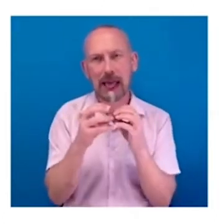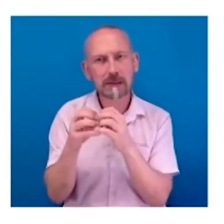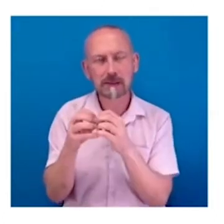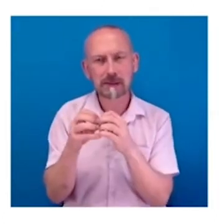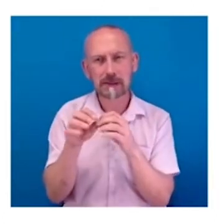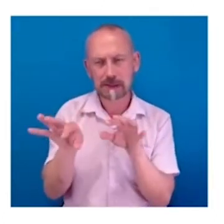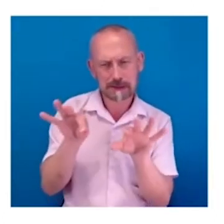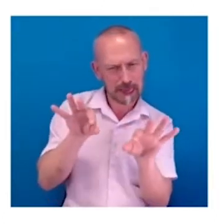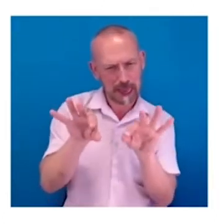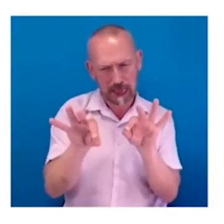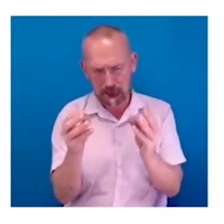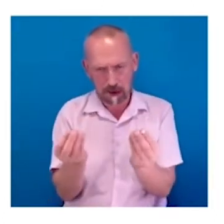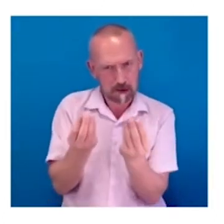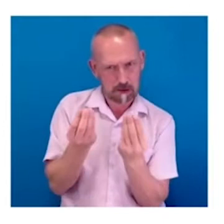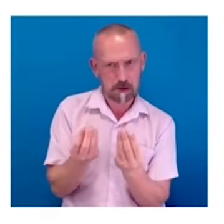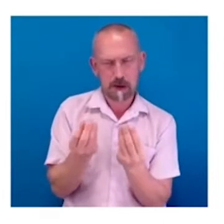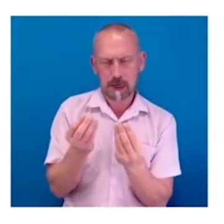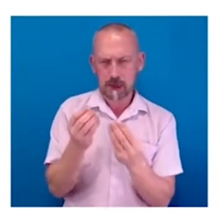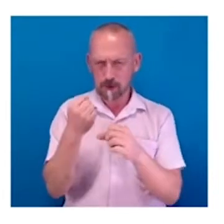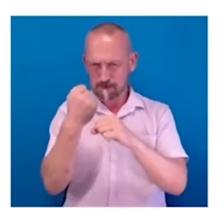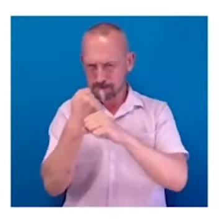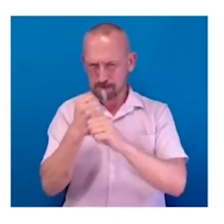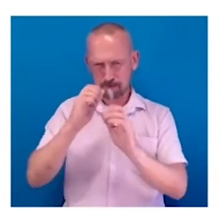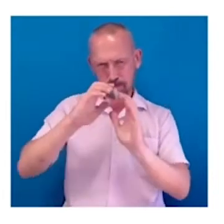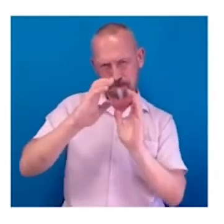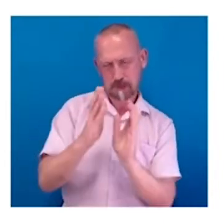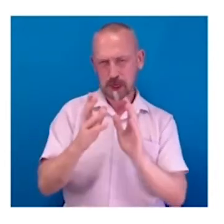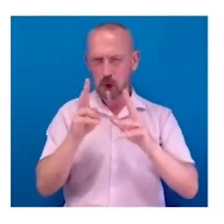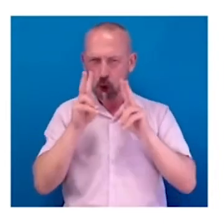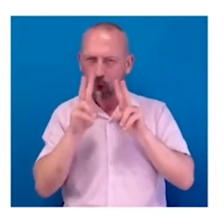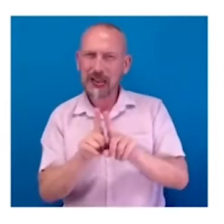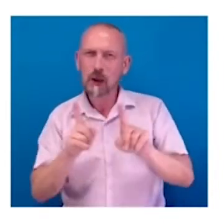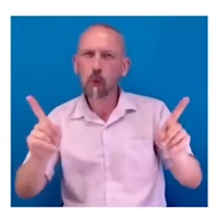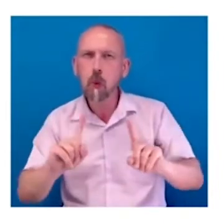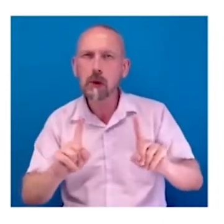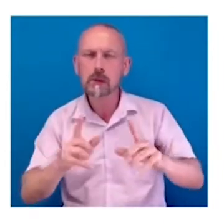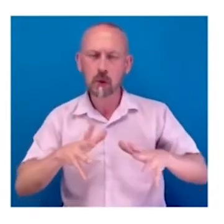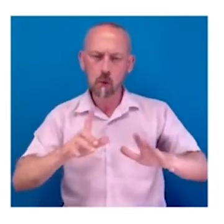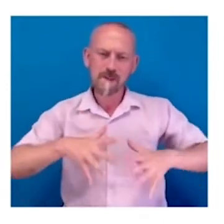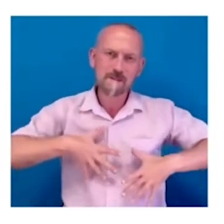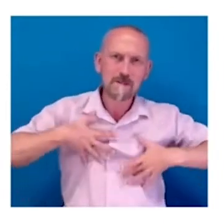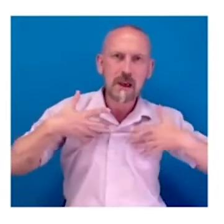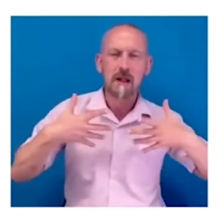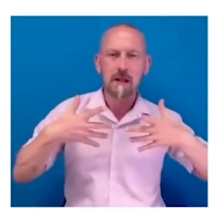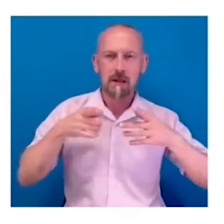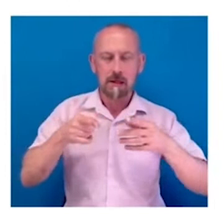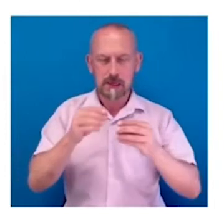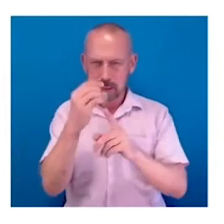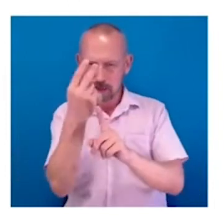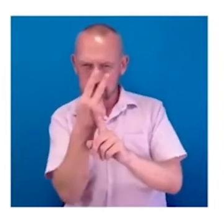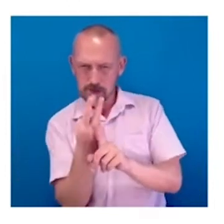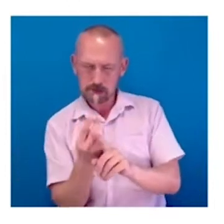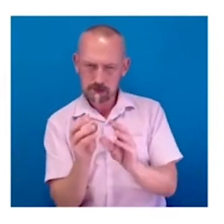established the basic structure and the basic expression and look and feel of the typeface. With that, then you can